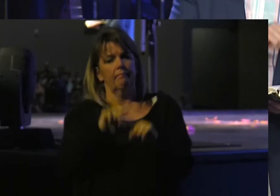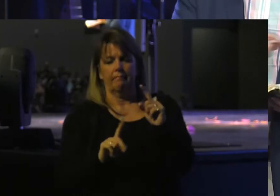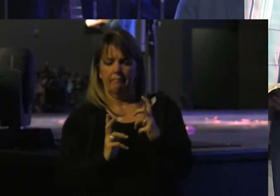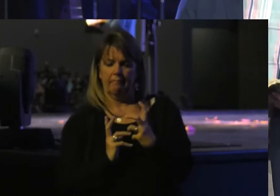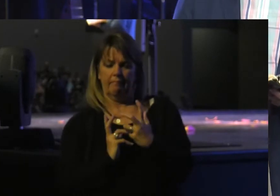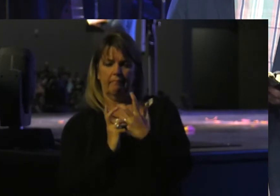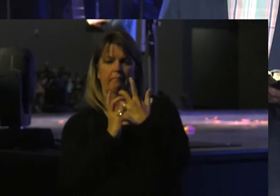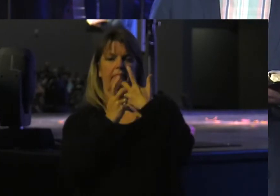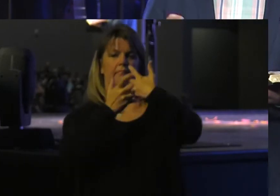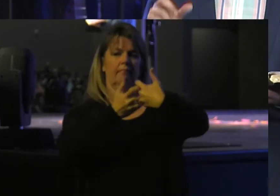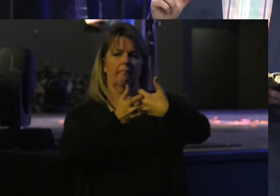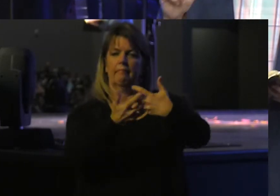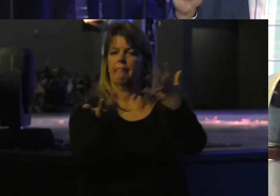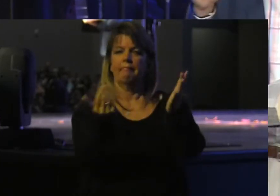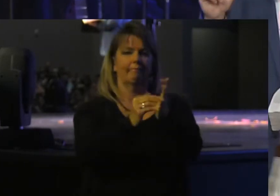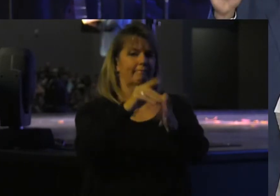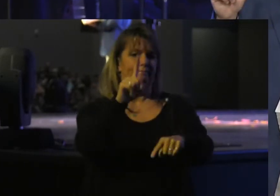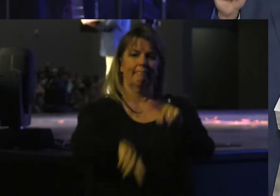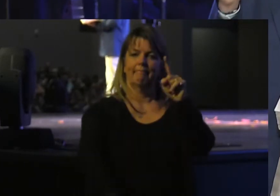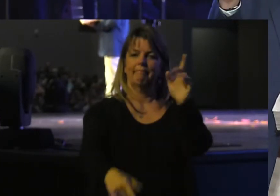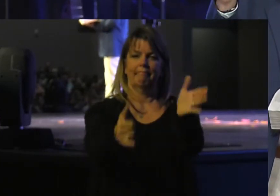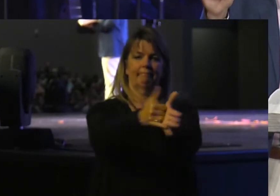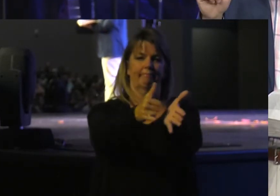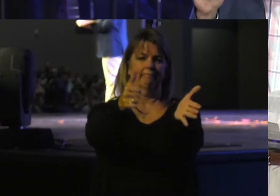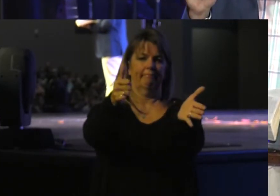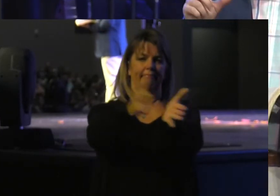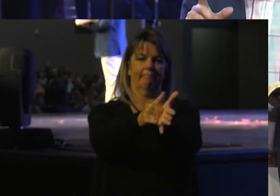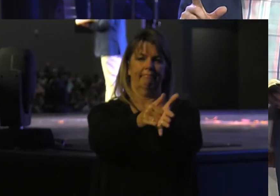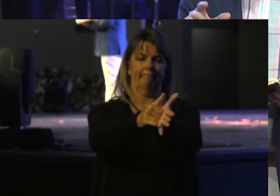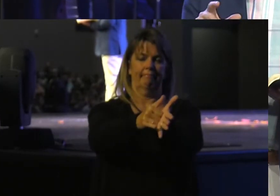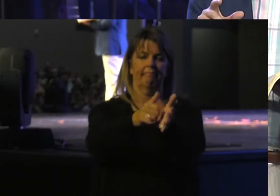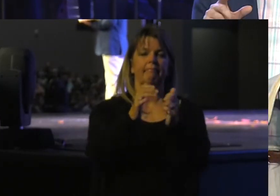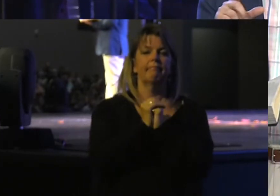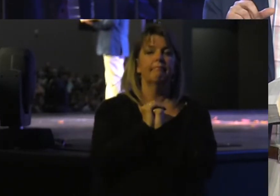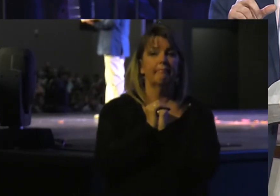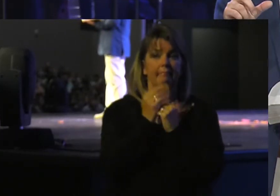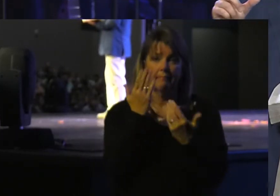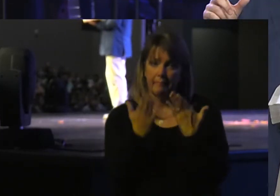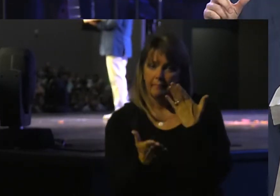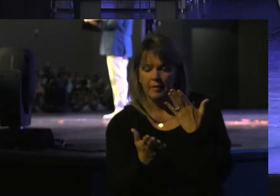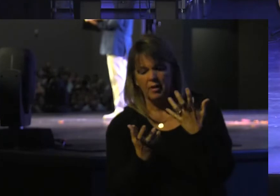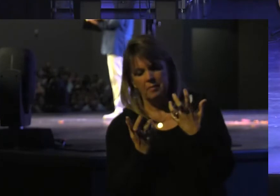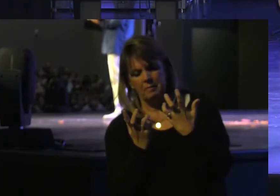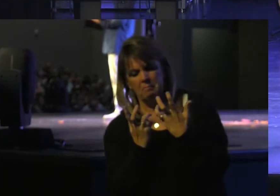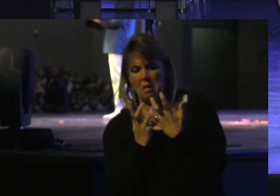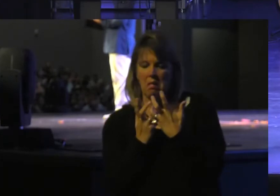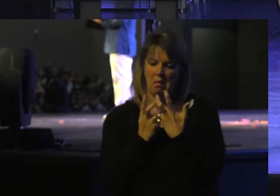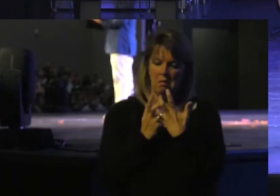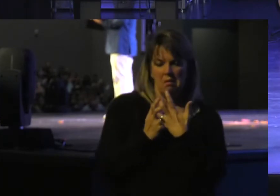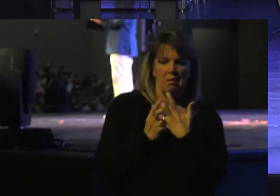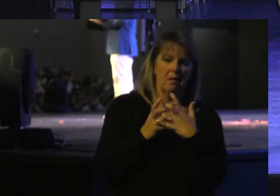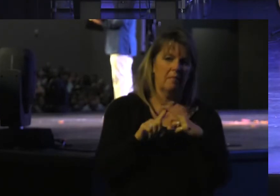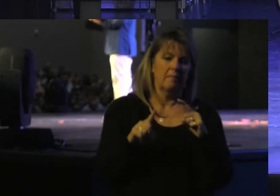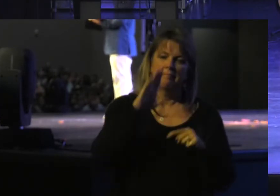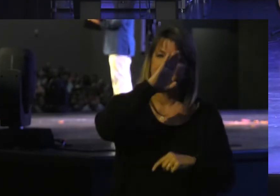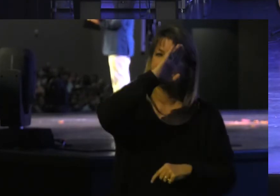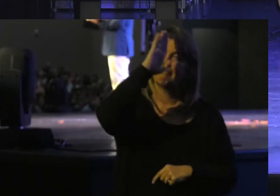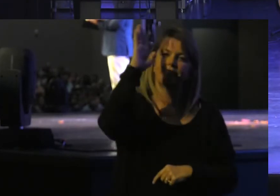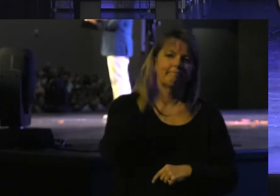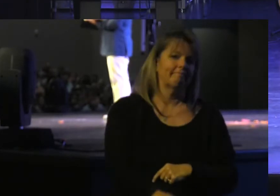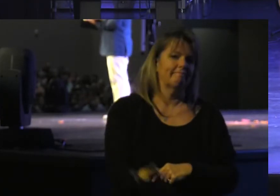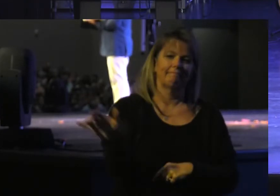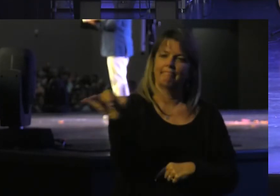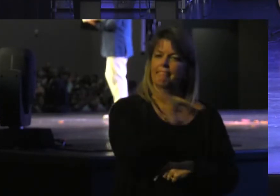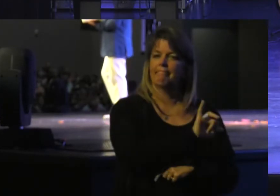pottery On this Stage And take It back To its Original Form You might Piece it Together But it Will never Be